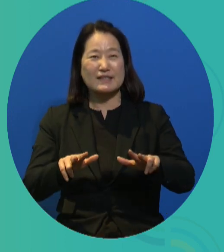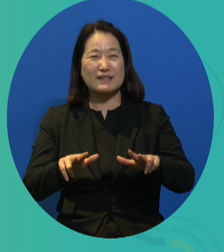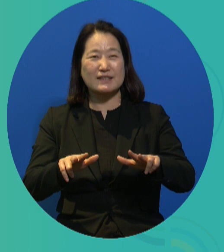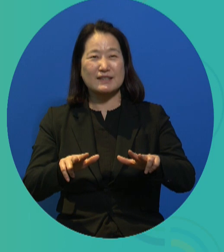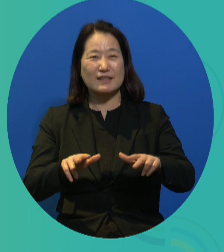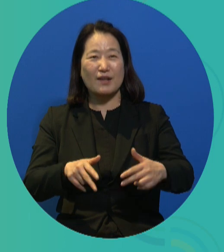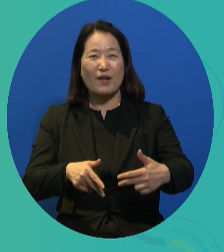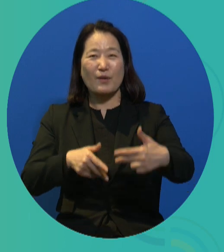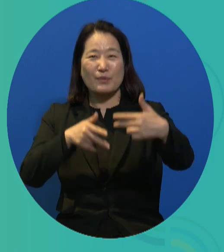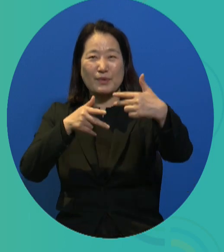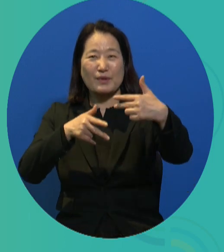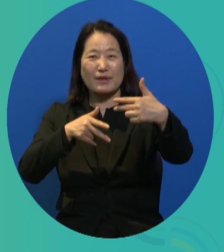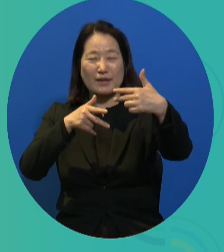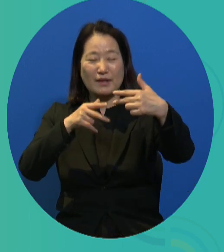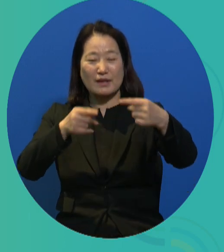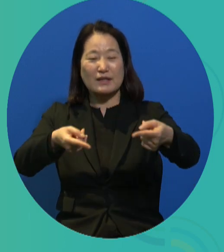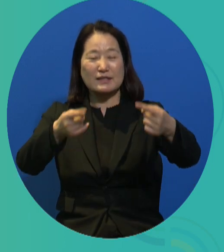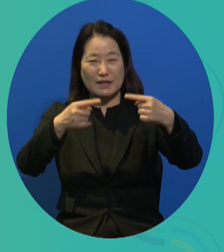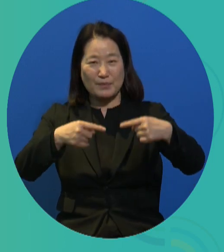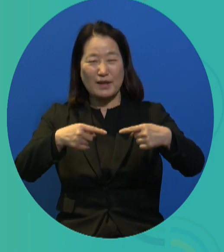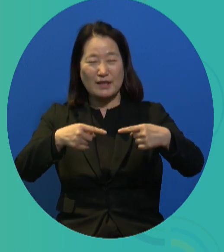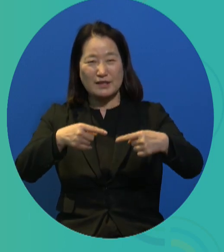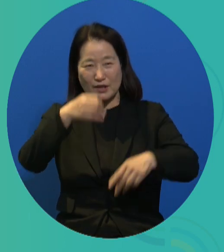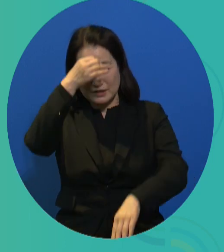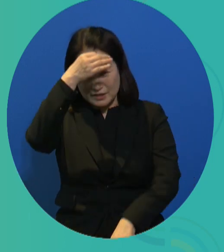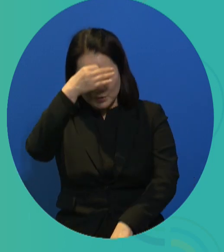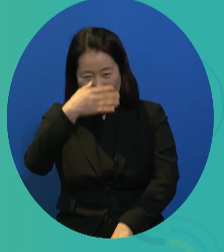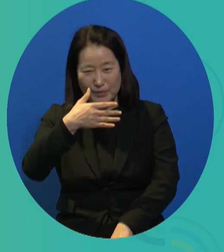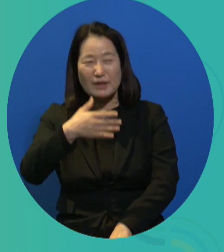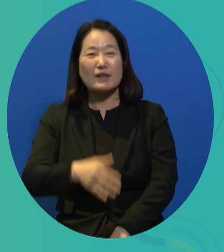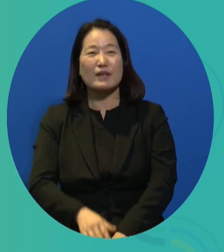forum. And I'm sorry that I'm only joining you online.